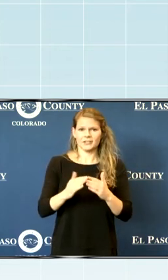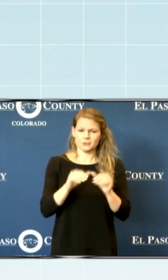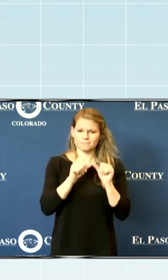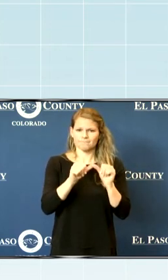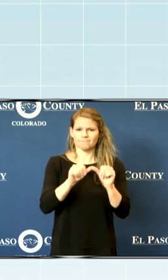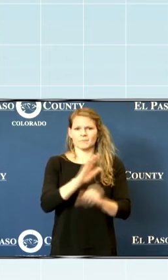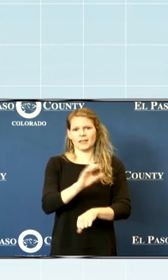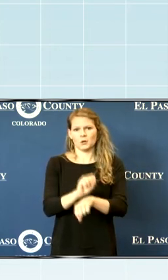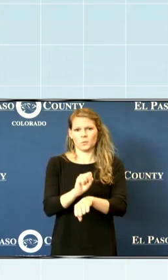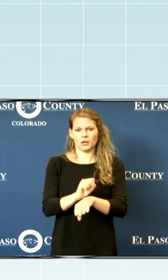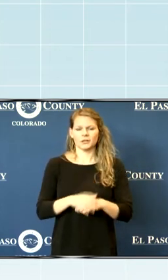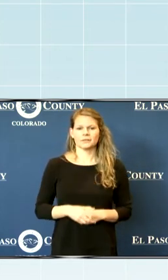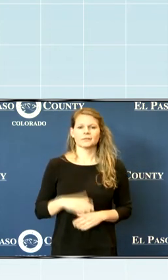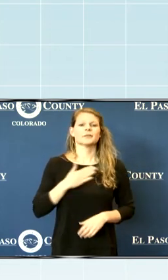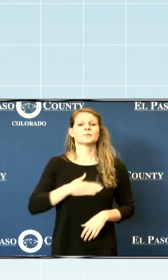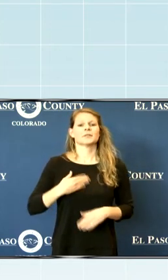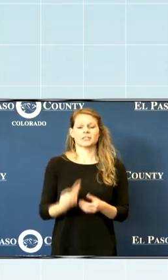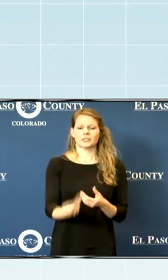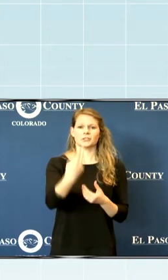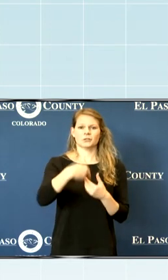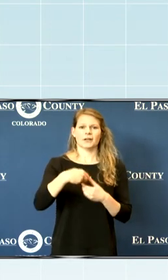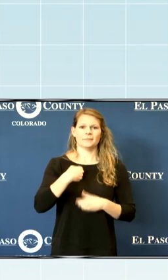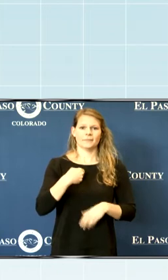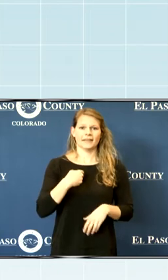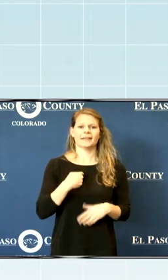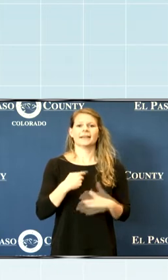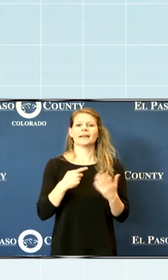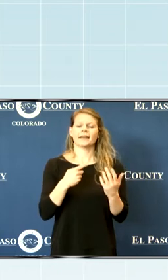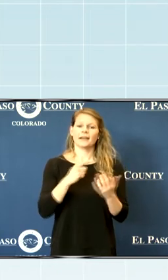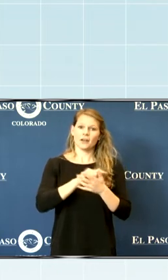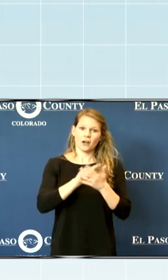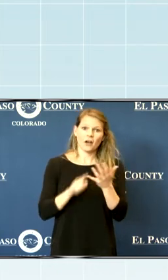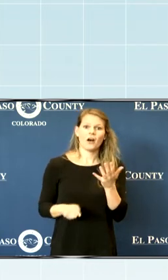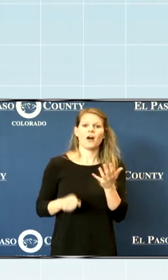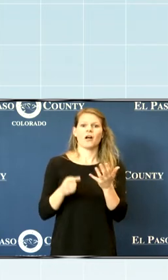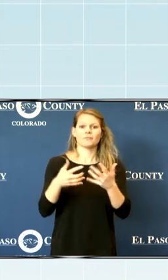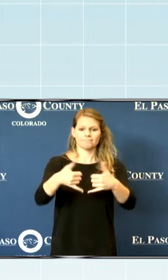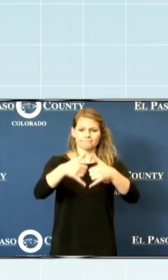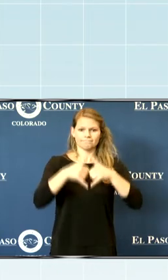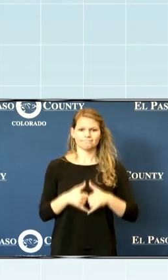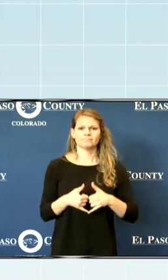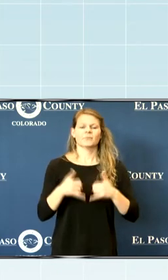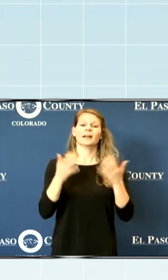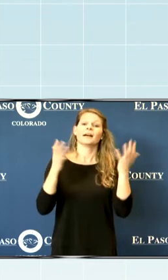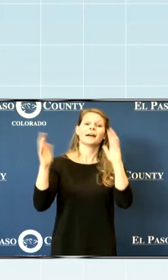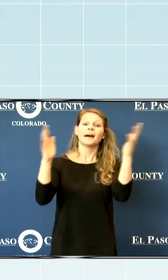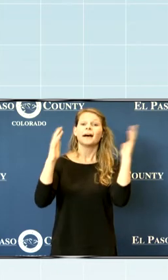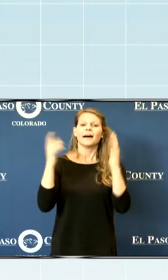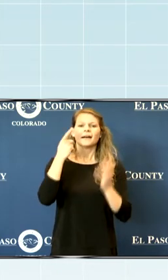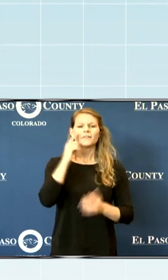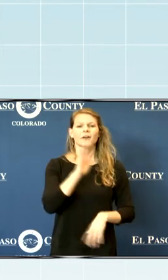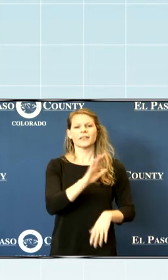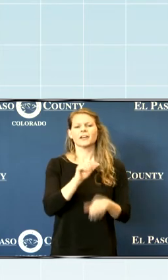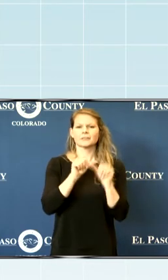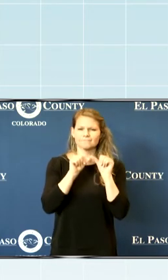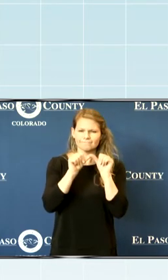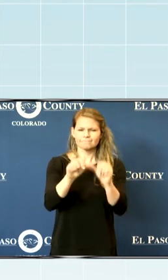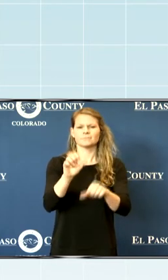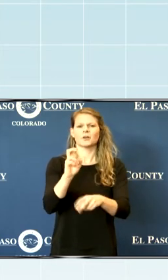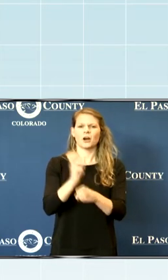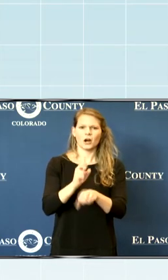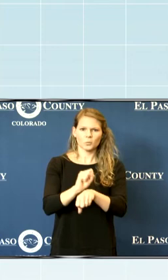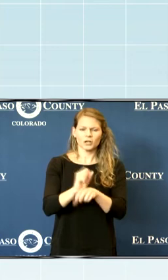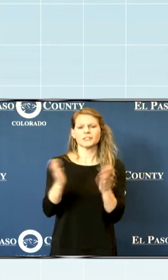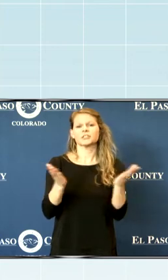great works. Please join me in giving all of the grant recipients a great round of applause for their continued hard work and